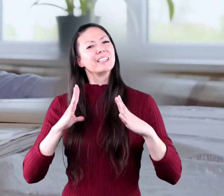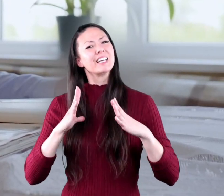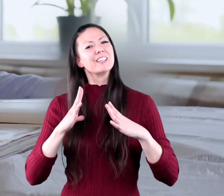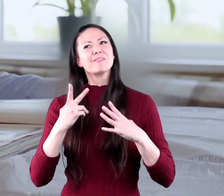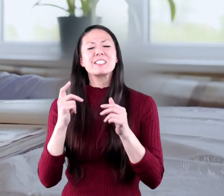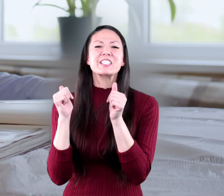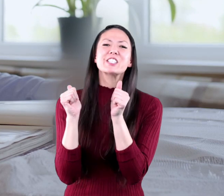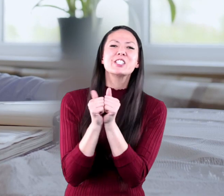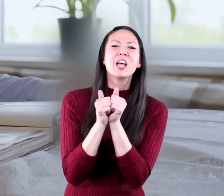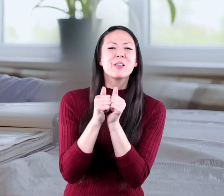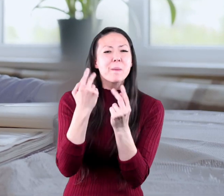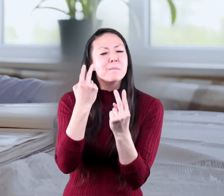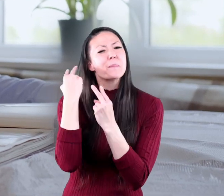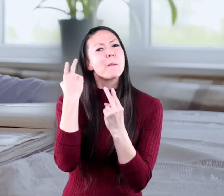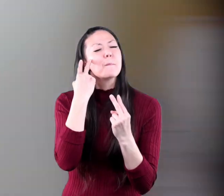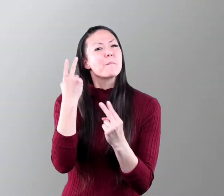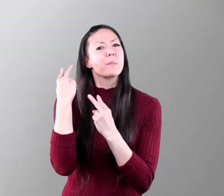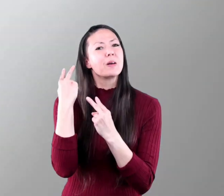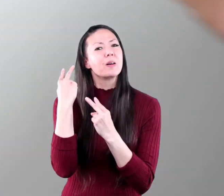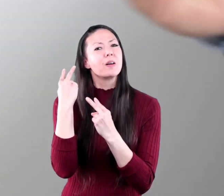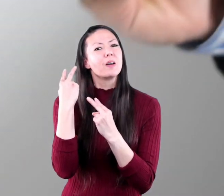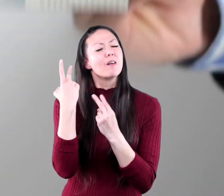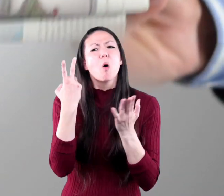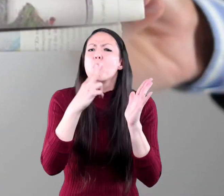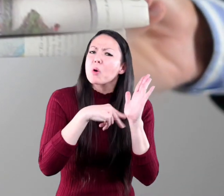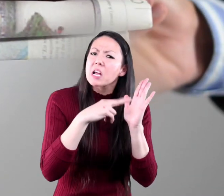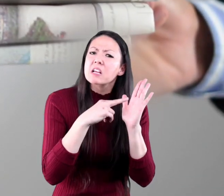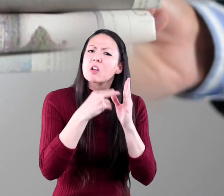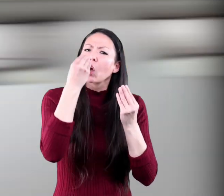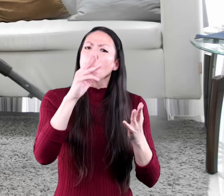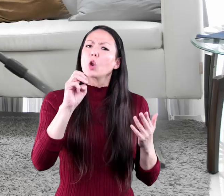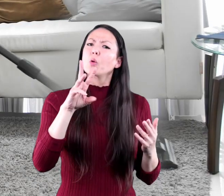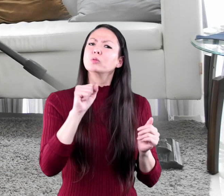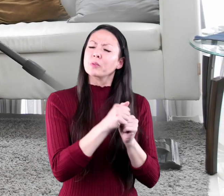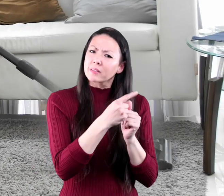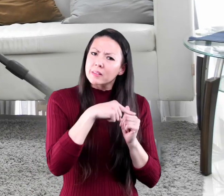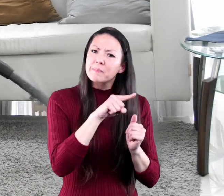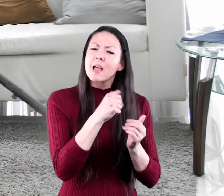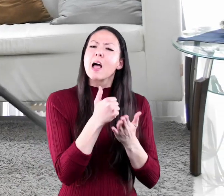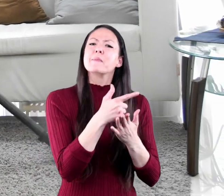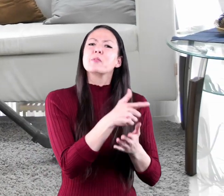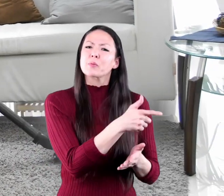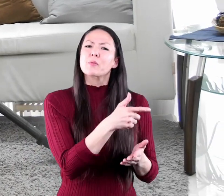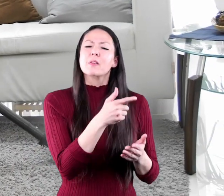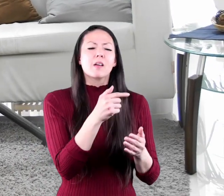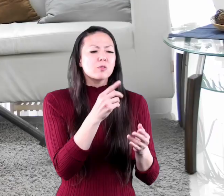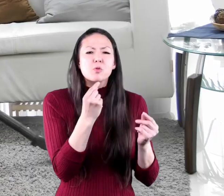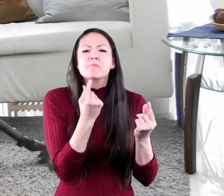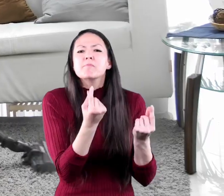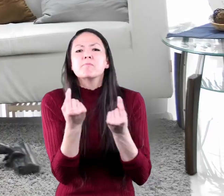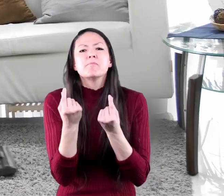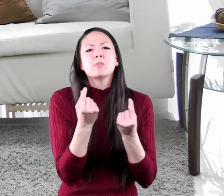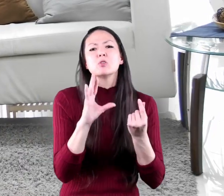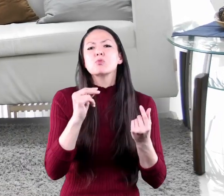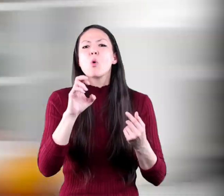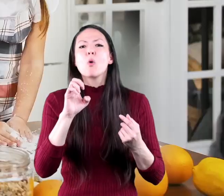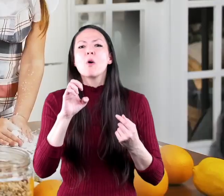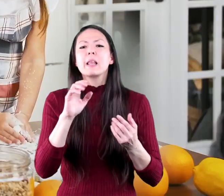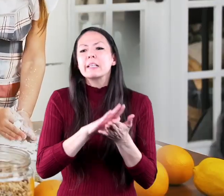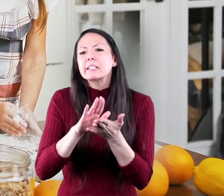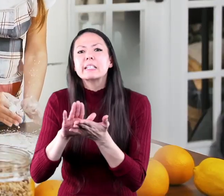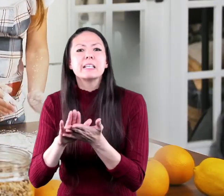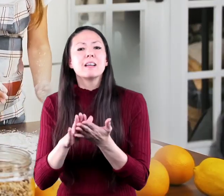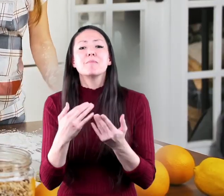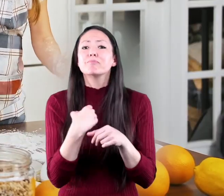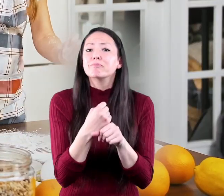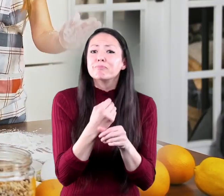things they did when they were younger read the news to them let them help with small chores around the house help